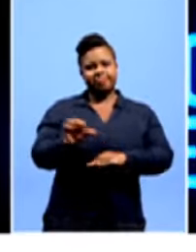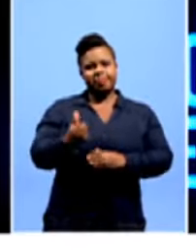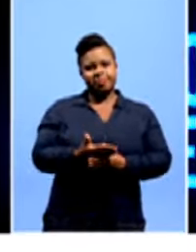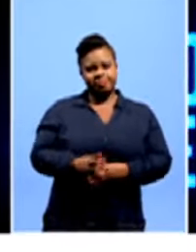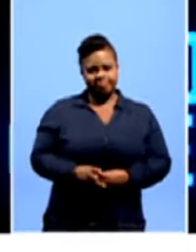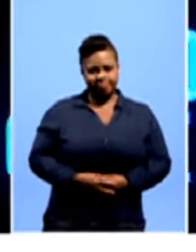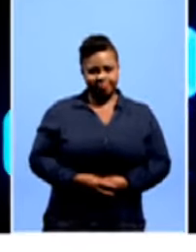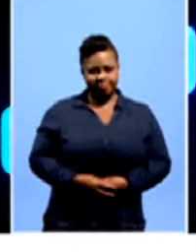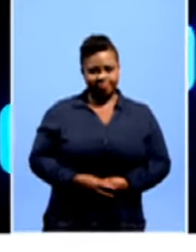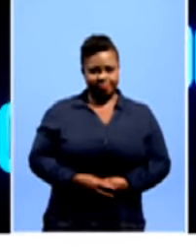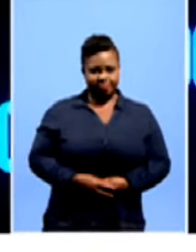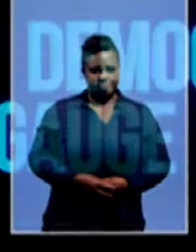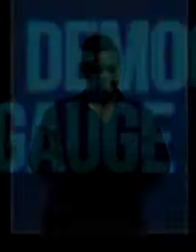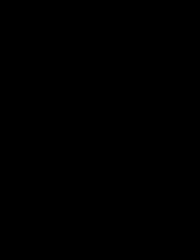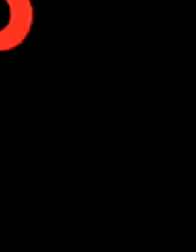views after this quick break.